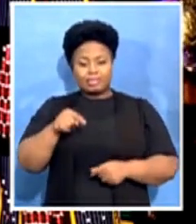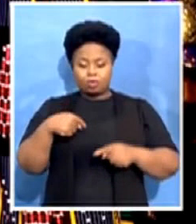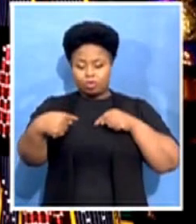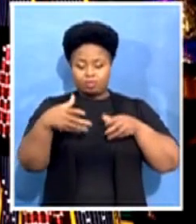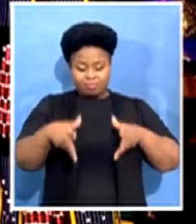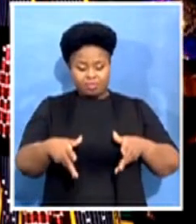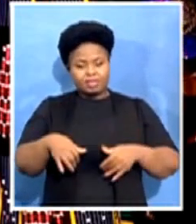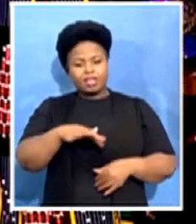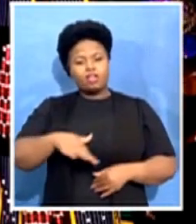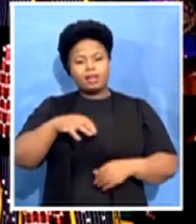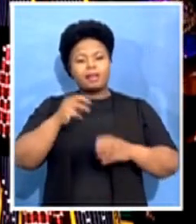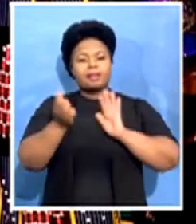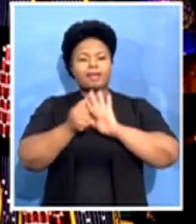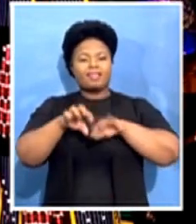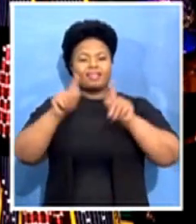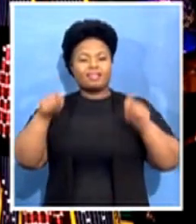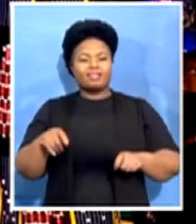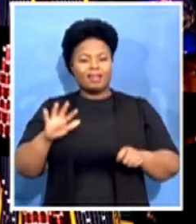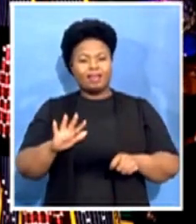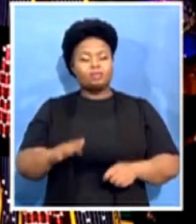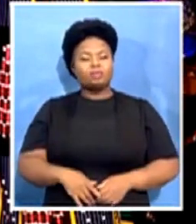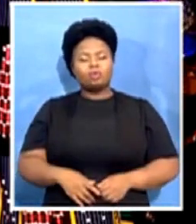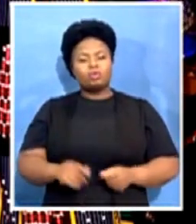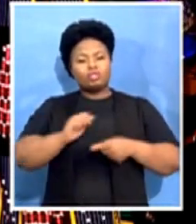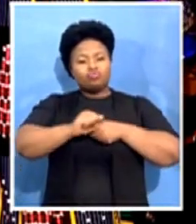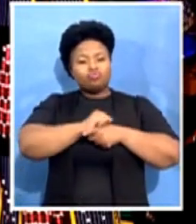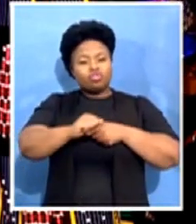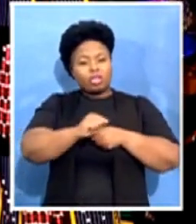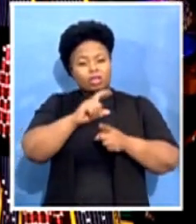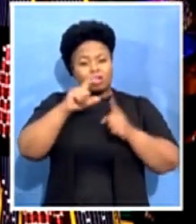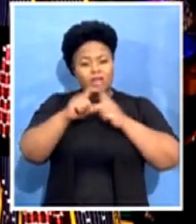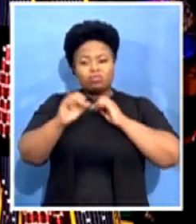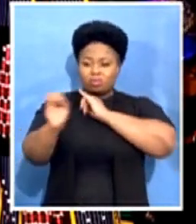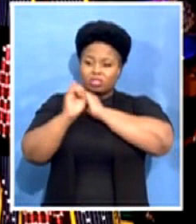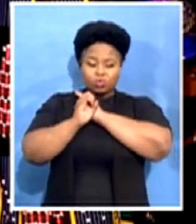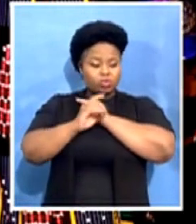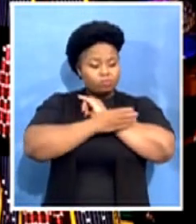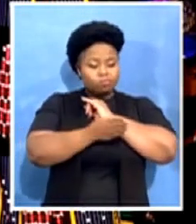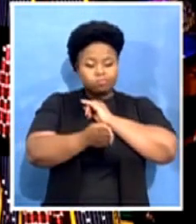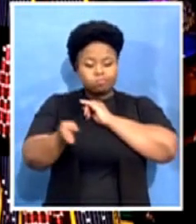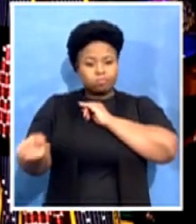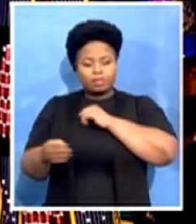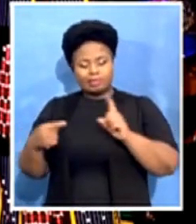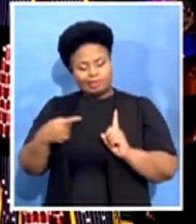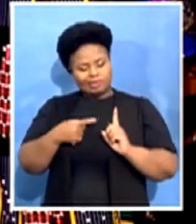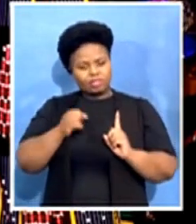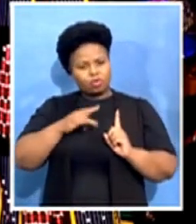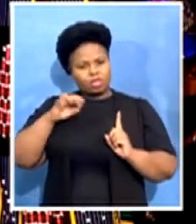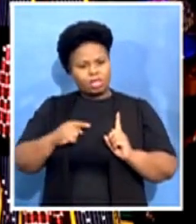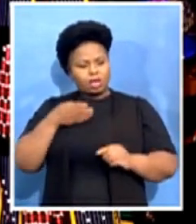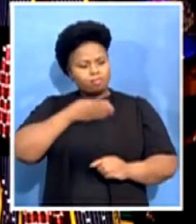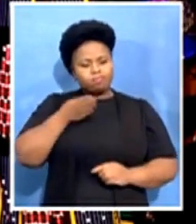These are training and cultural institutions where Spongle Kumalo not only performed, but also